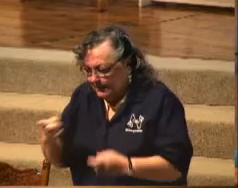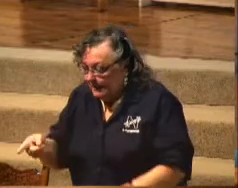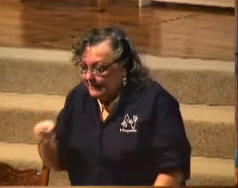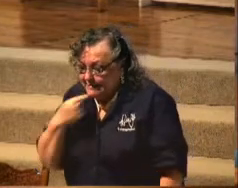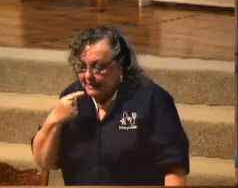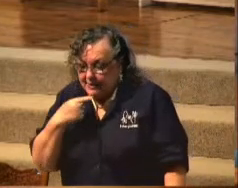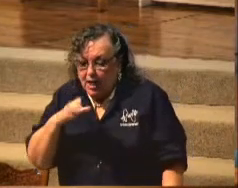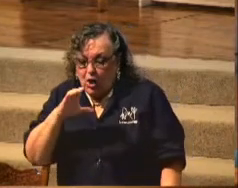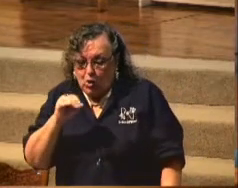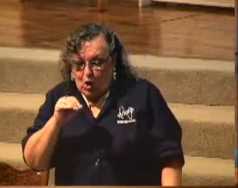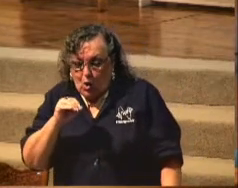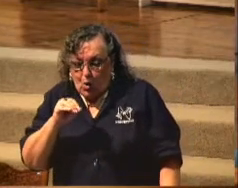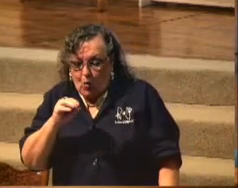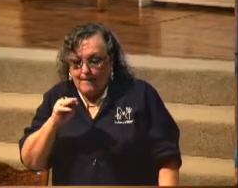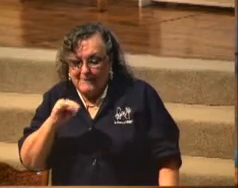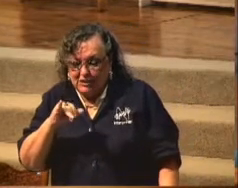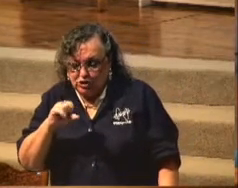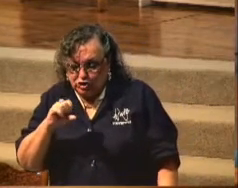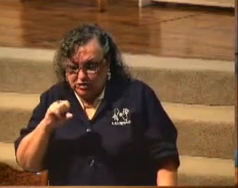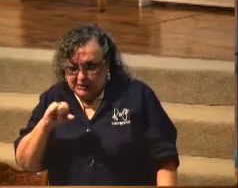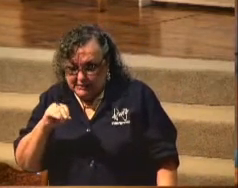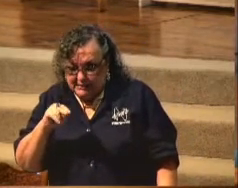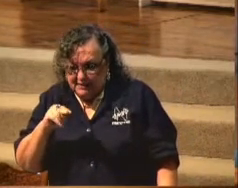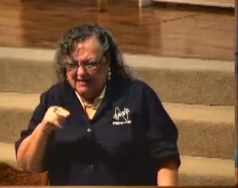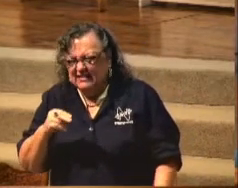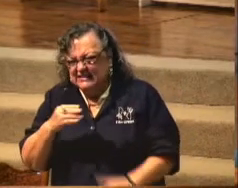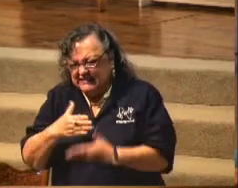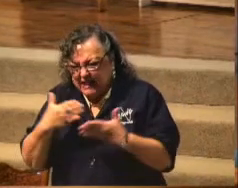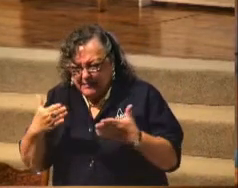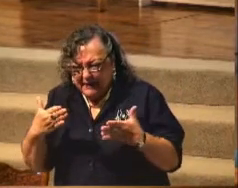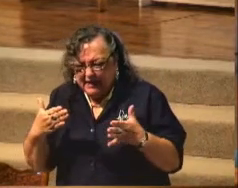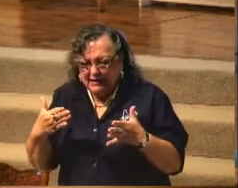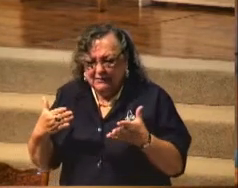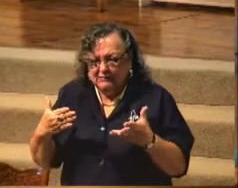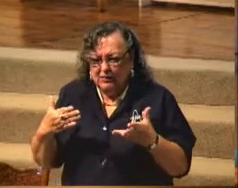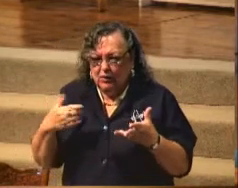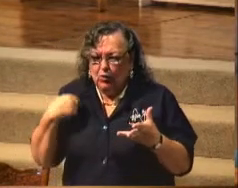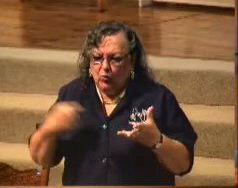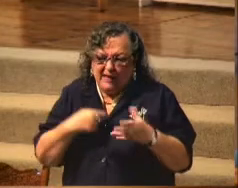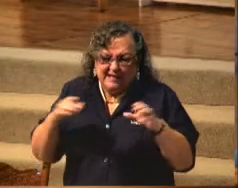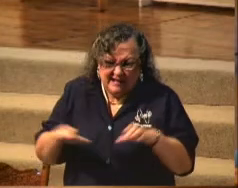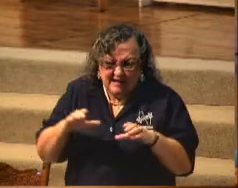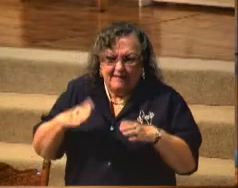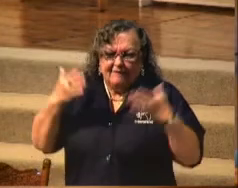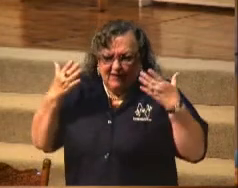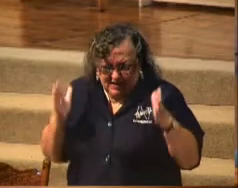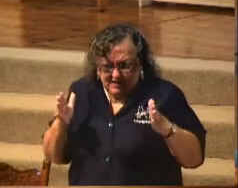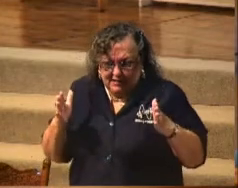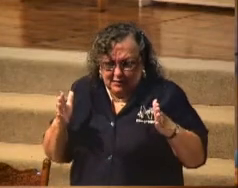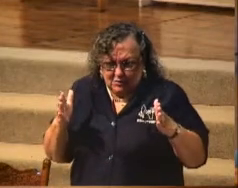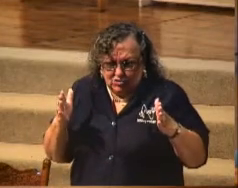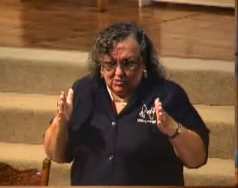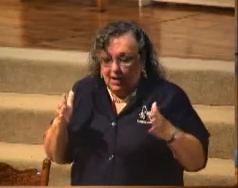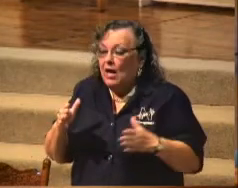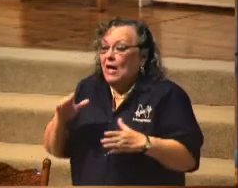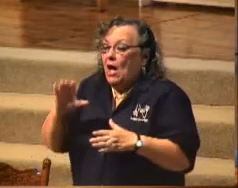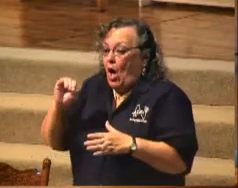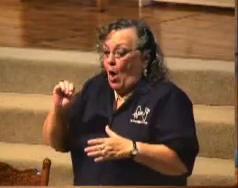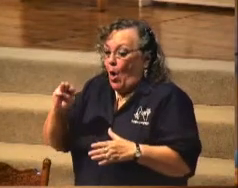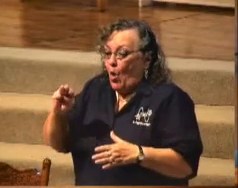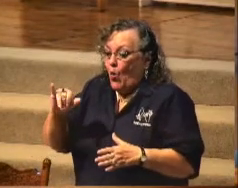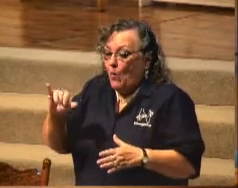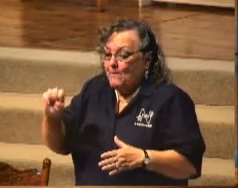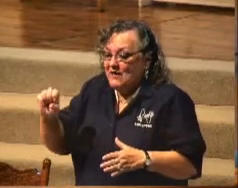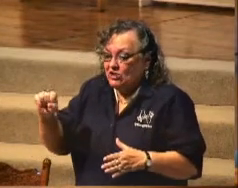of commission is something that we've done already. He says, sin of omission